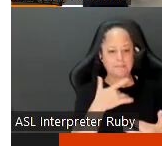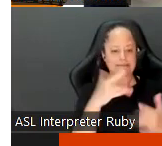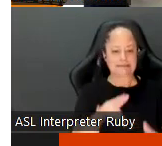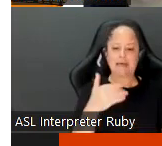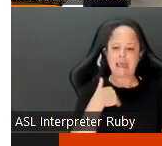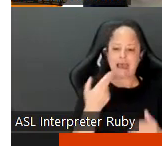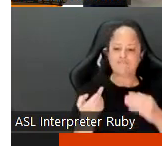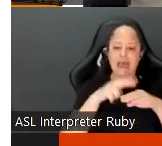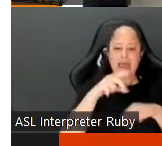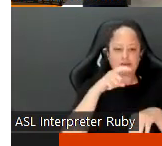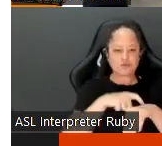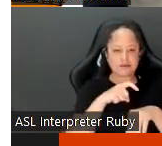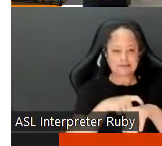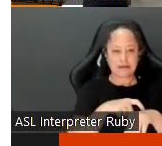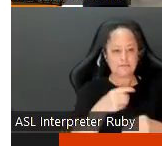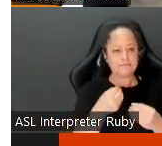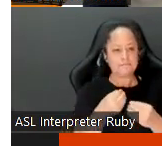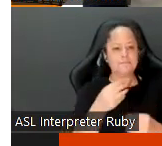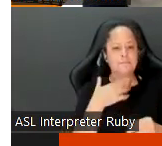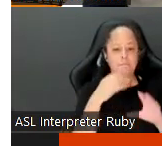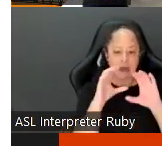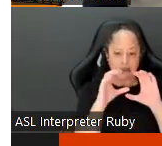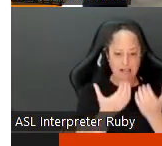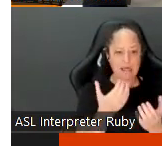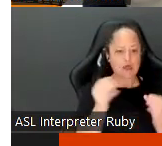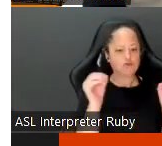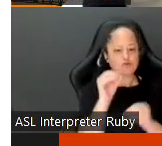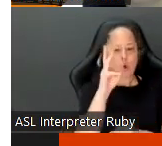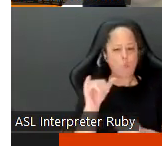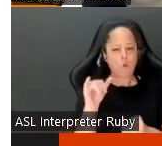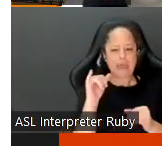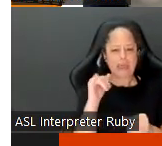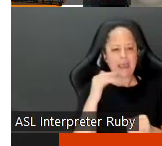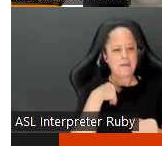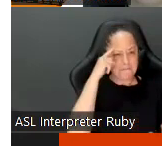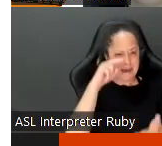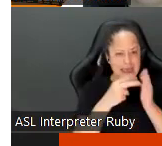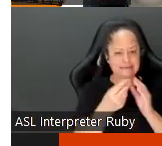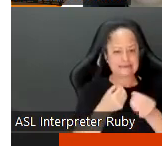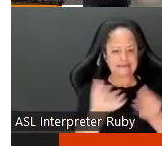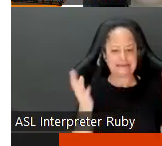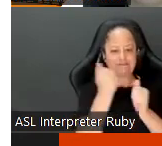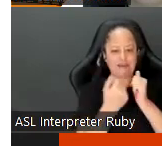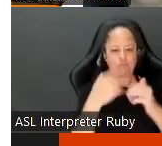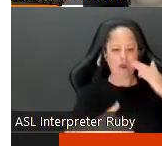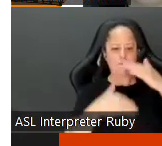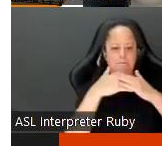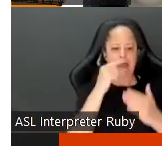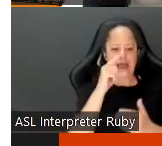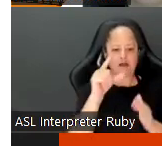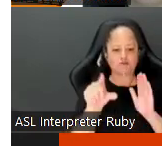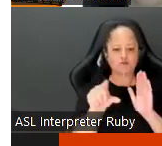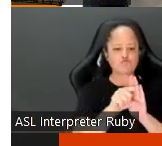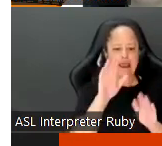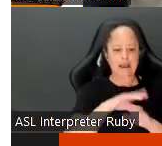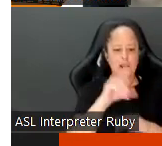time for stuff and i gave it in my class and so there was no way to do that my intention however is to give everybody the maximum grade on that quiz no matter what they